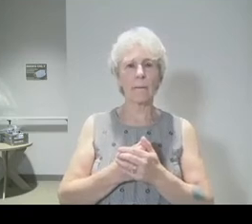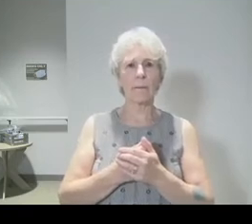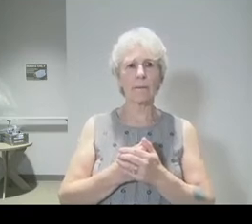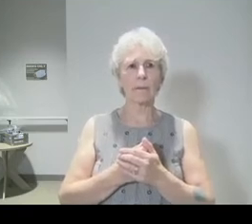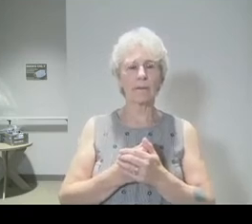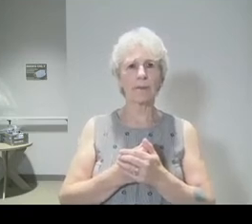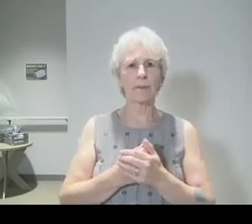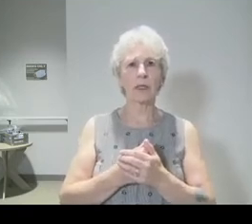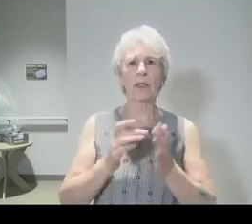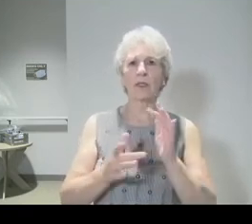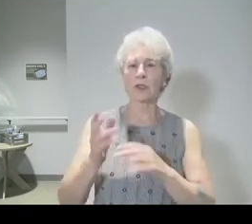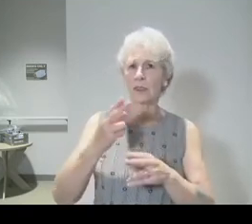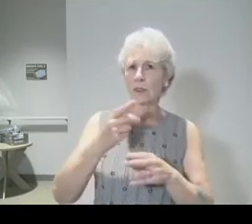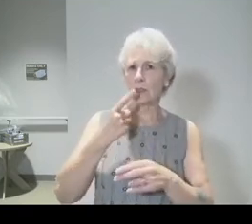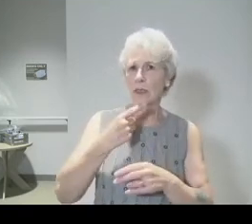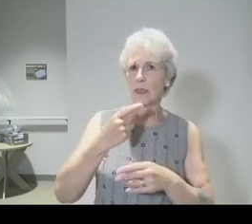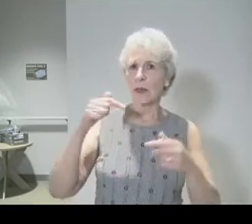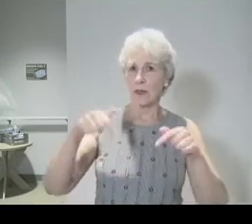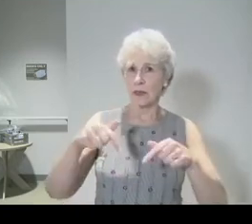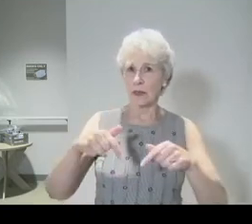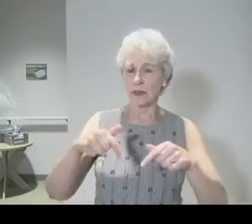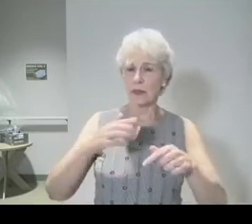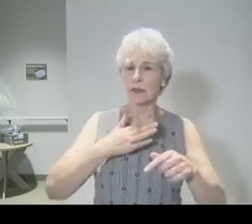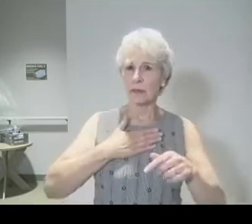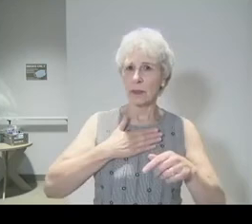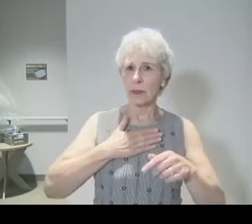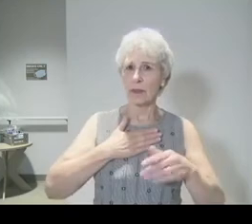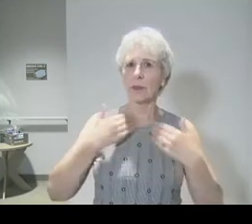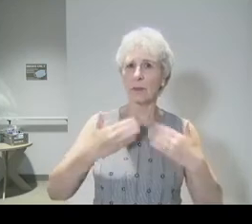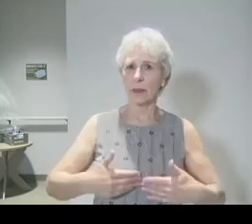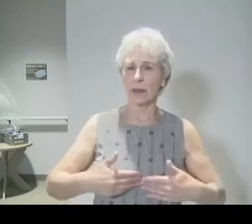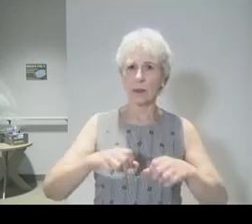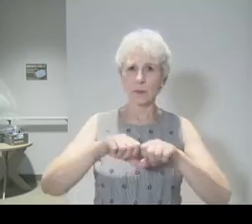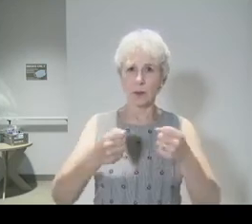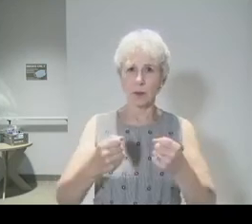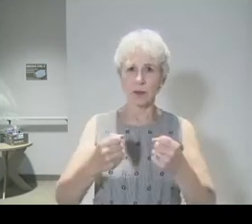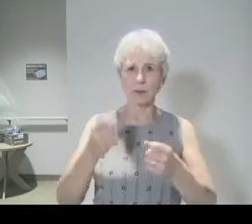because Jesus said this is my body broken for you Lord so maybe go